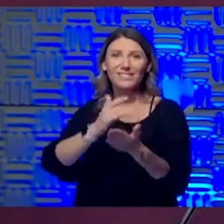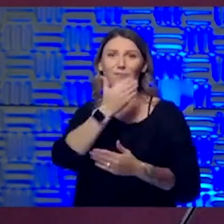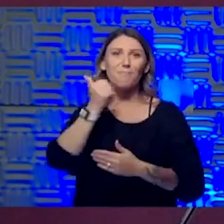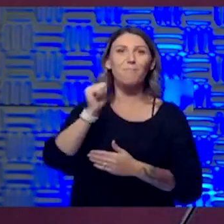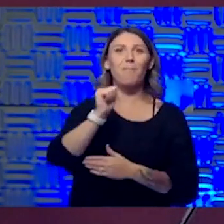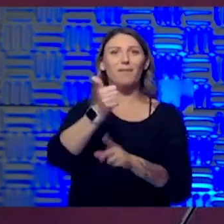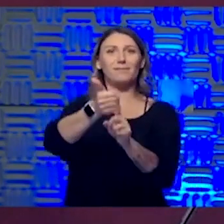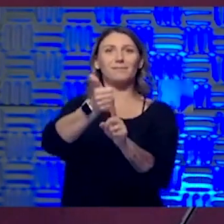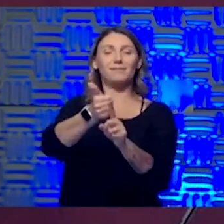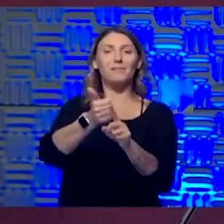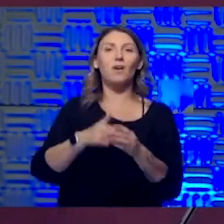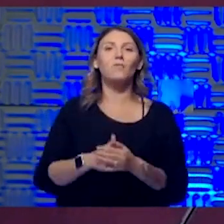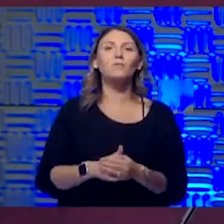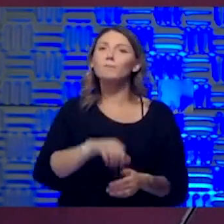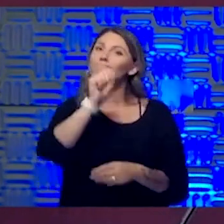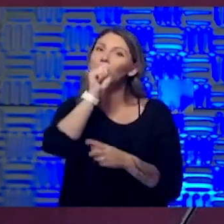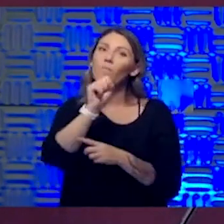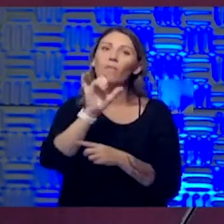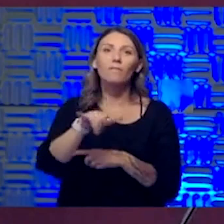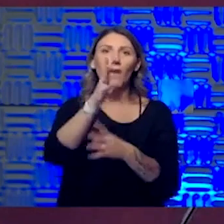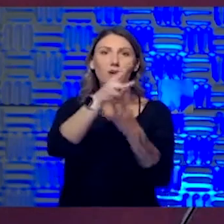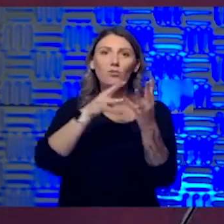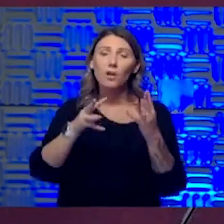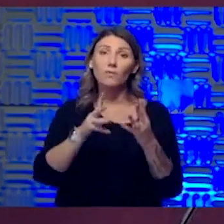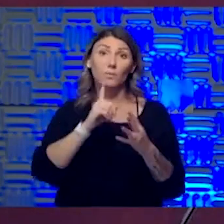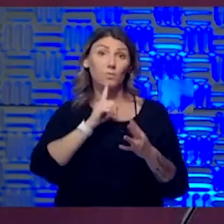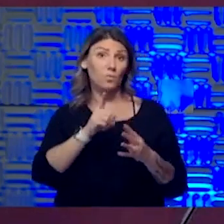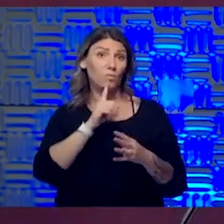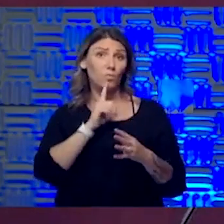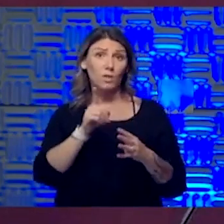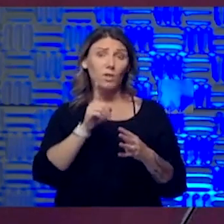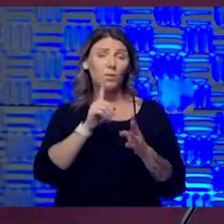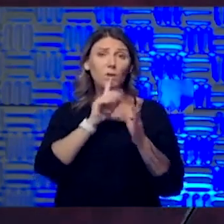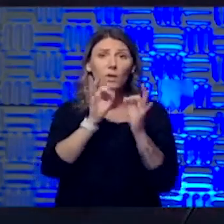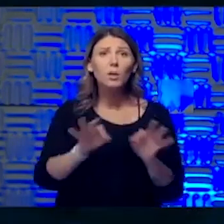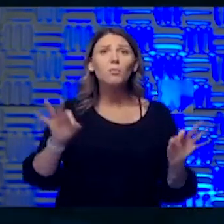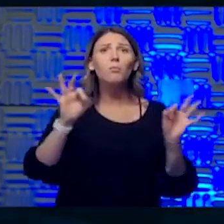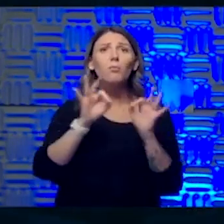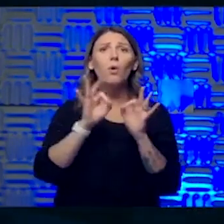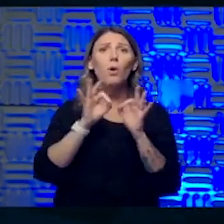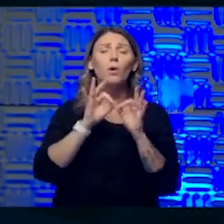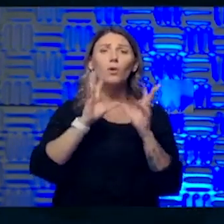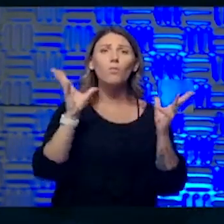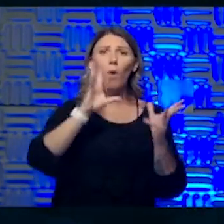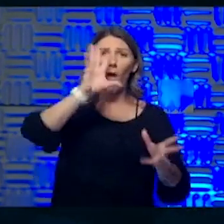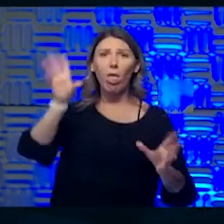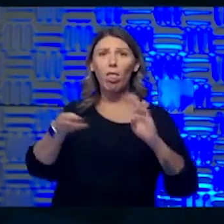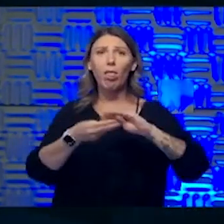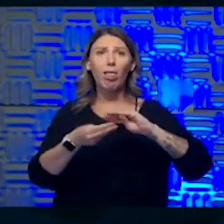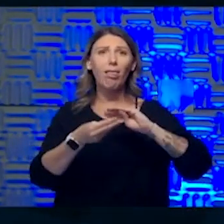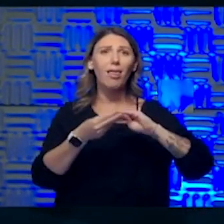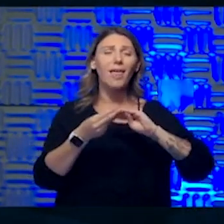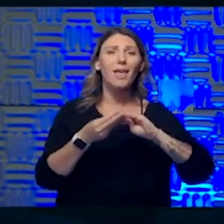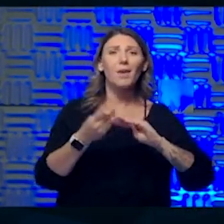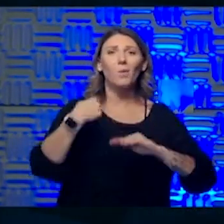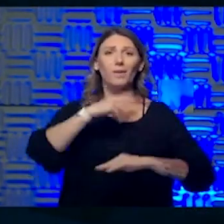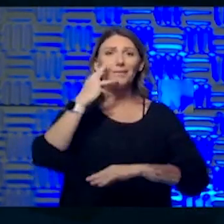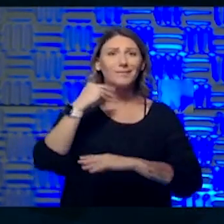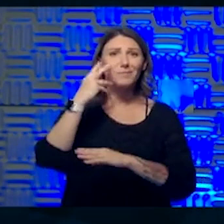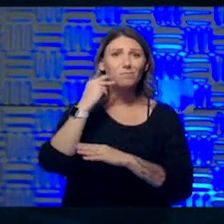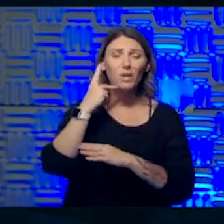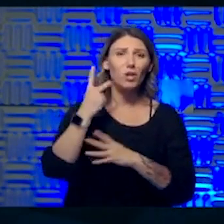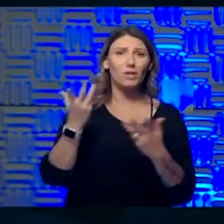picture, uh, uh, was really, uh, poignant as it related to kind of what we're experiencing as a health collective. Um, you know, Steve's words